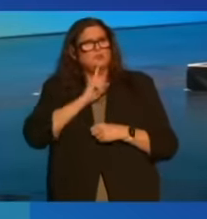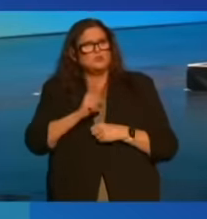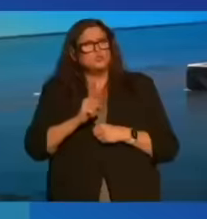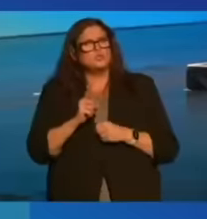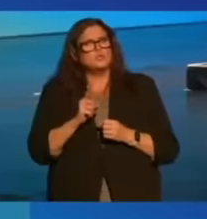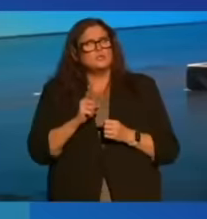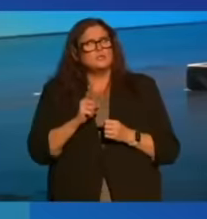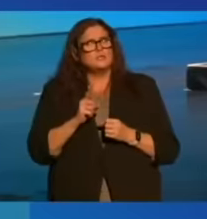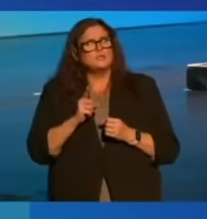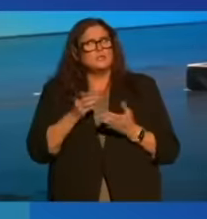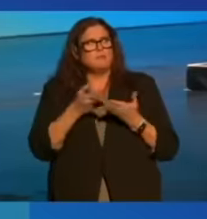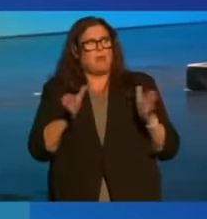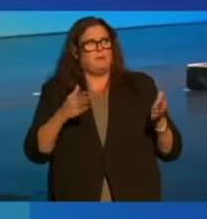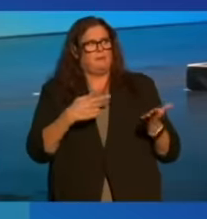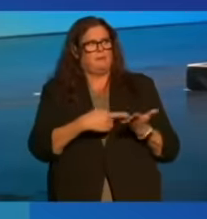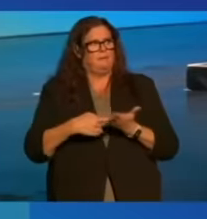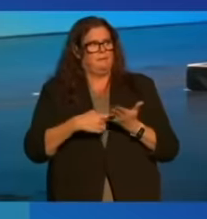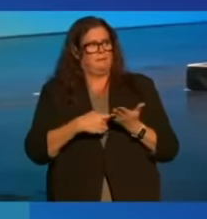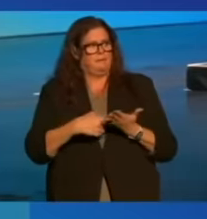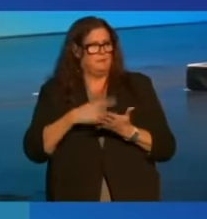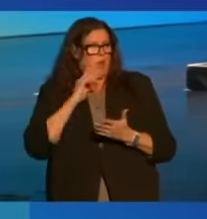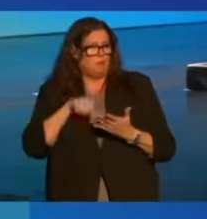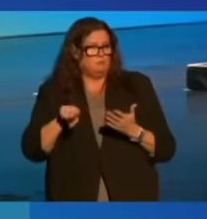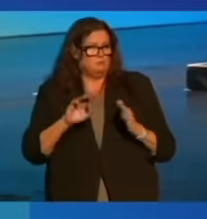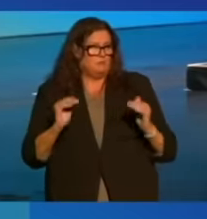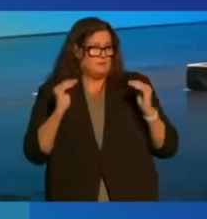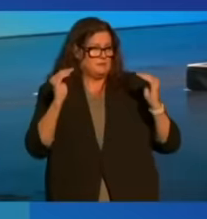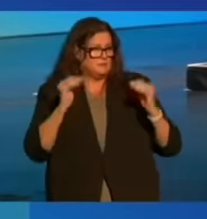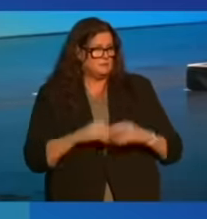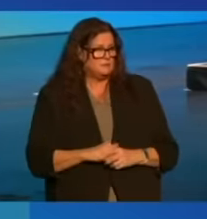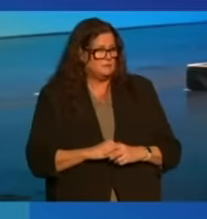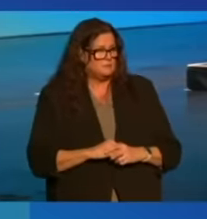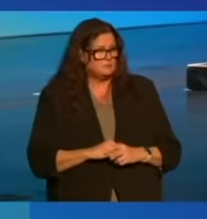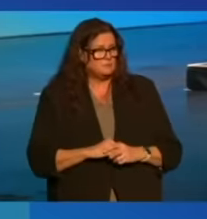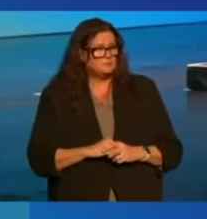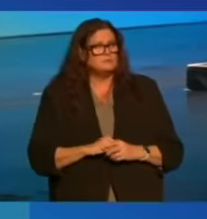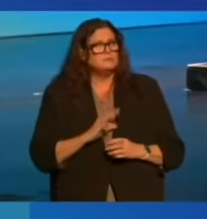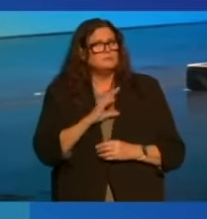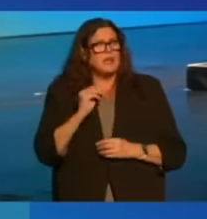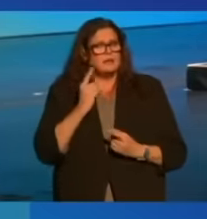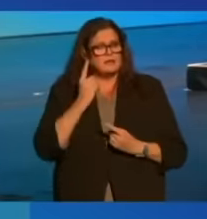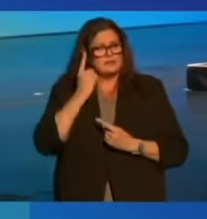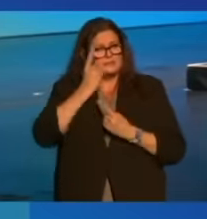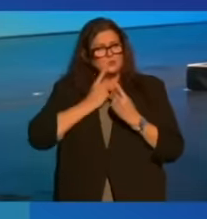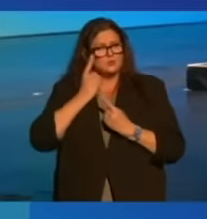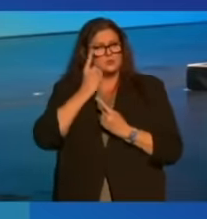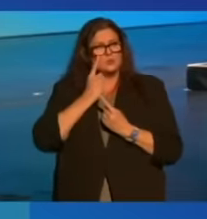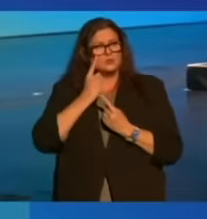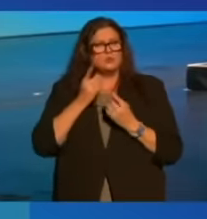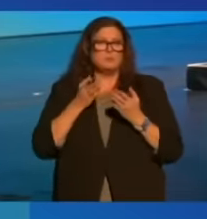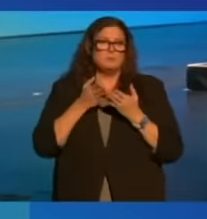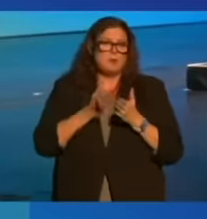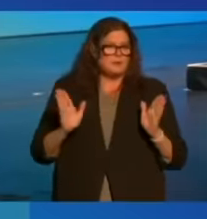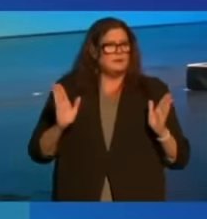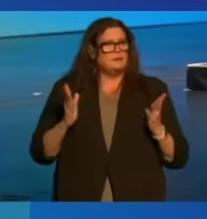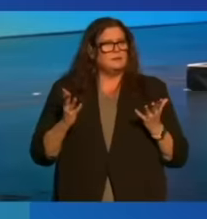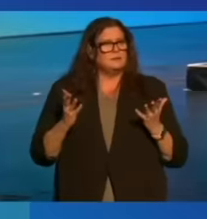they're subject to public debate and consider public